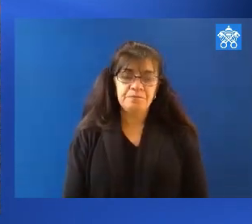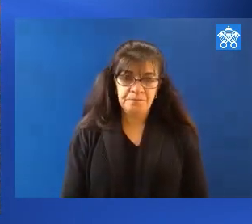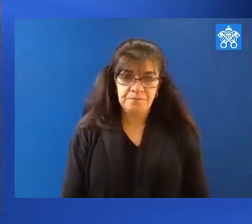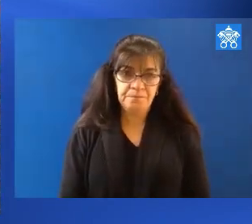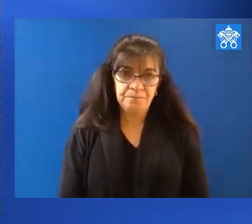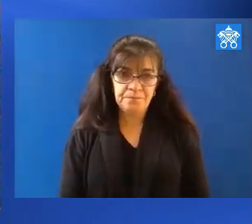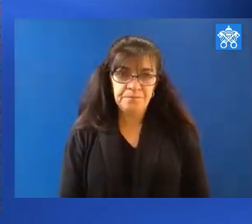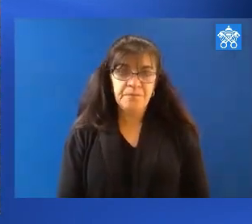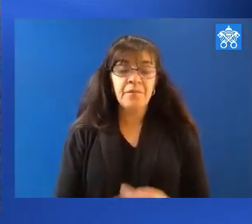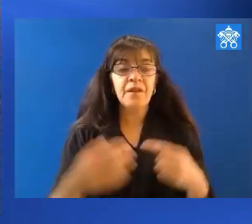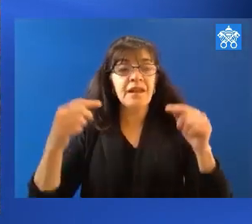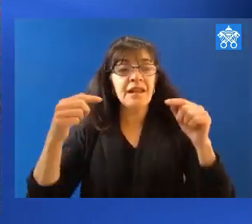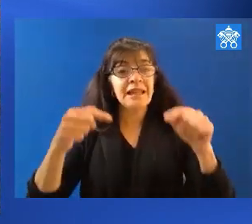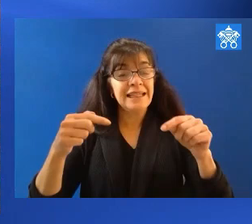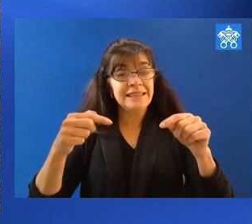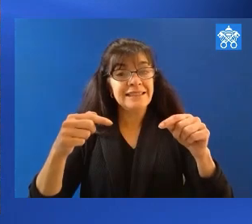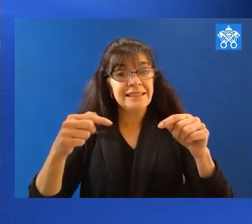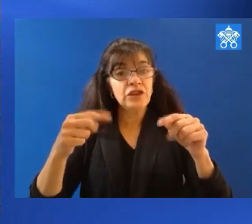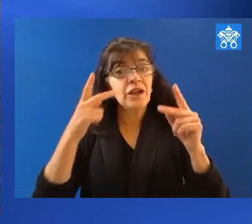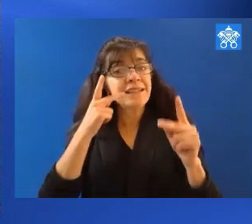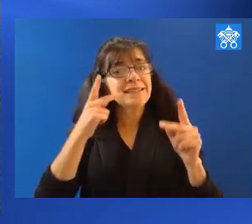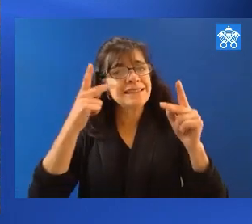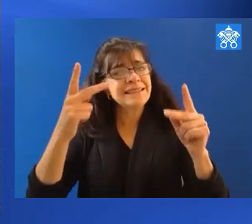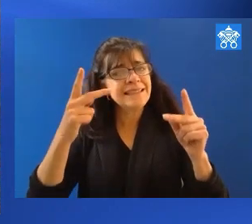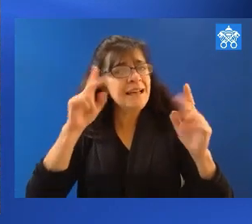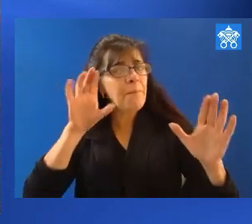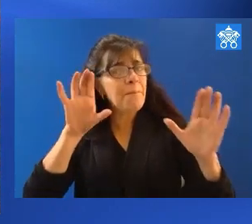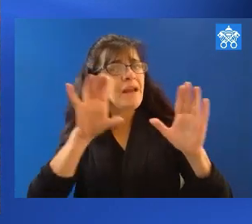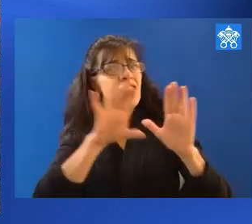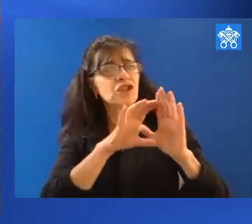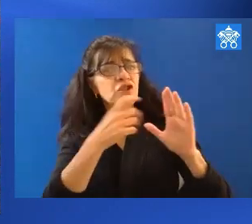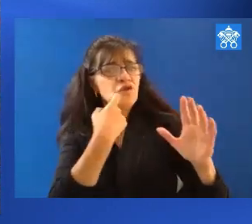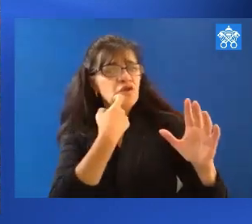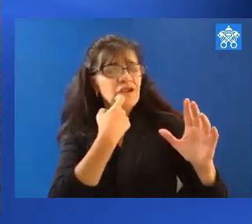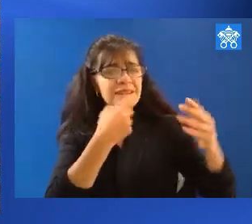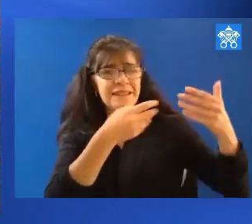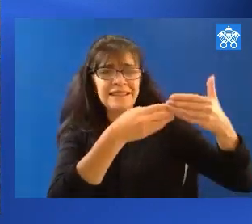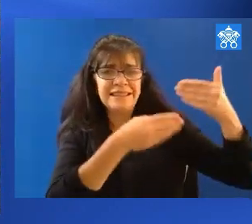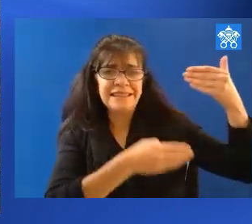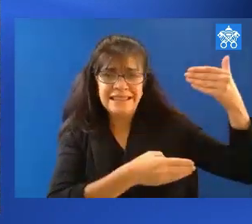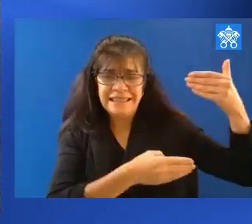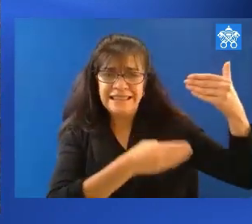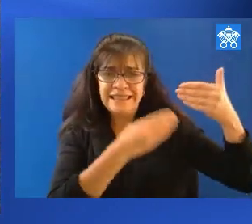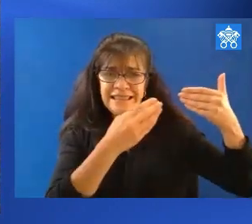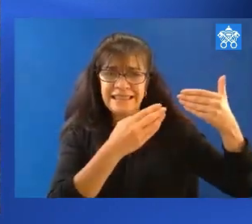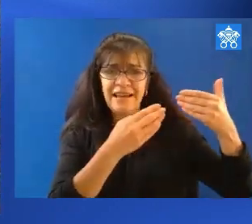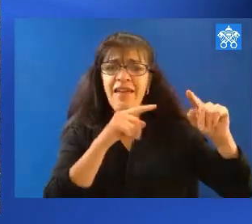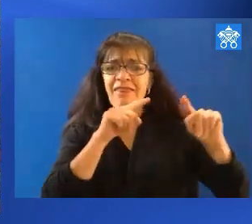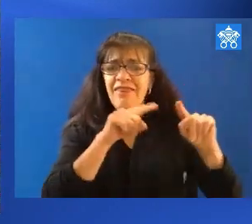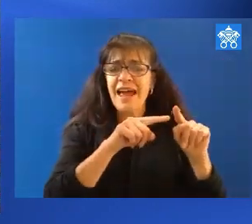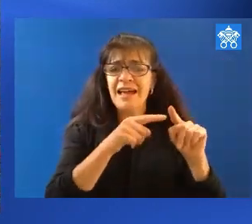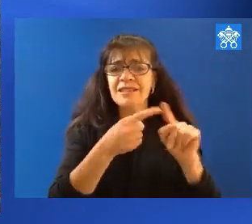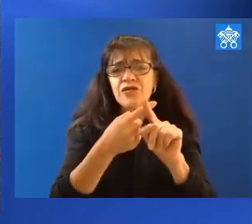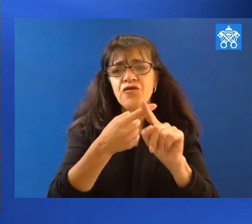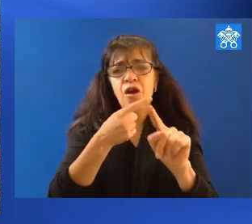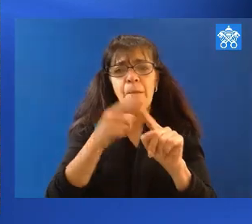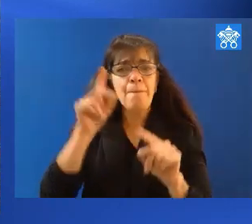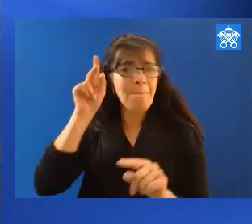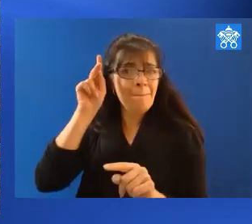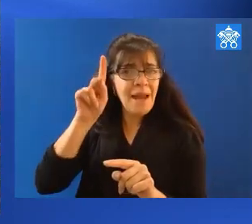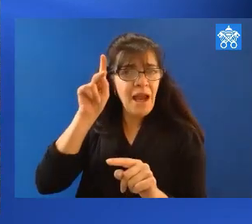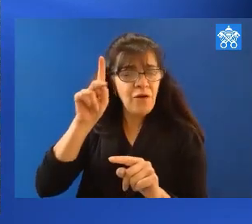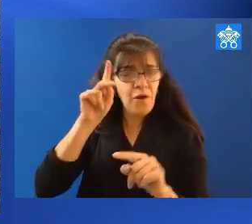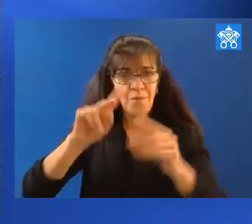been shown. This is being carried by the Peruvian community, a resident in Italy.